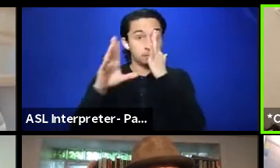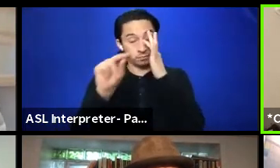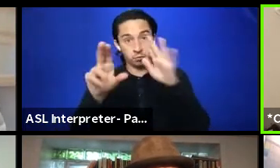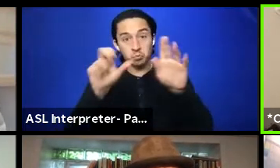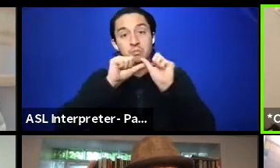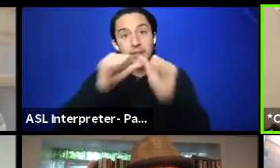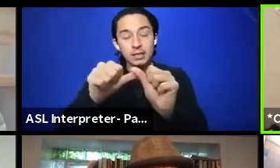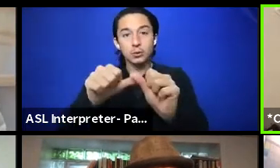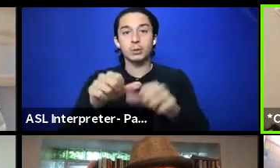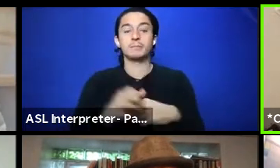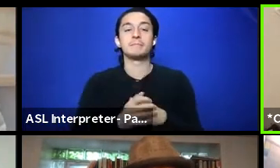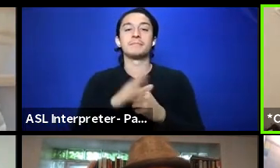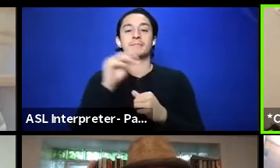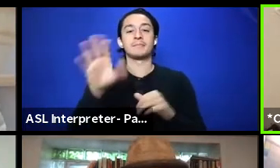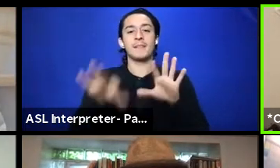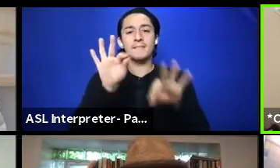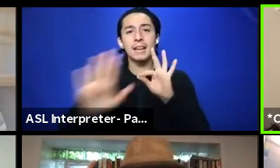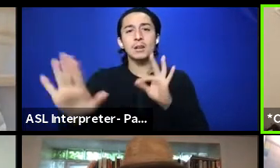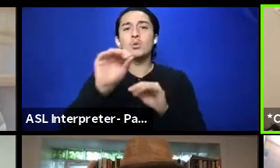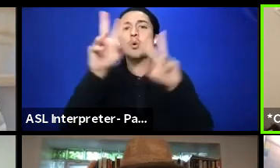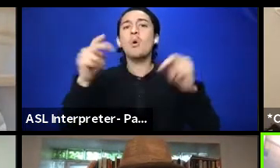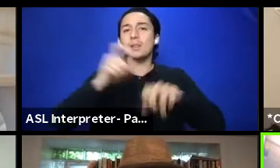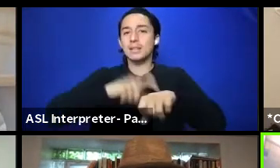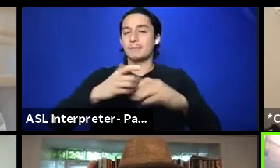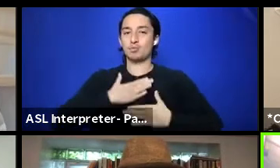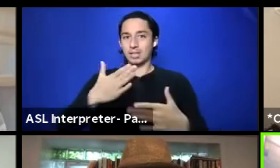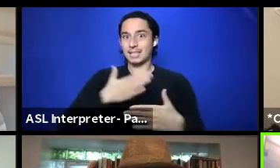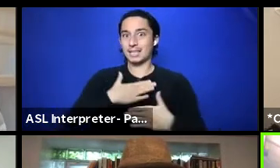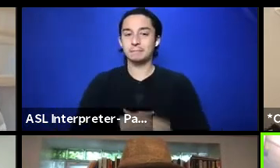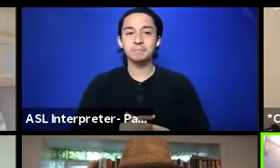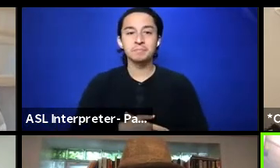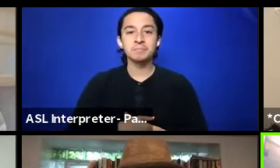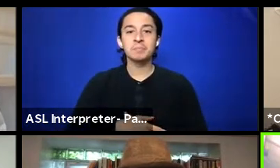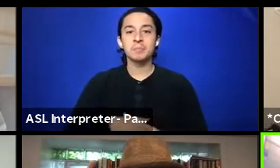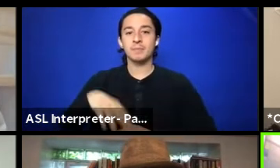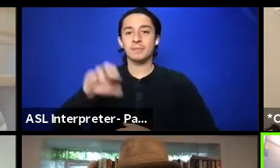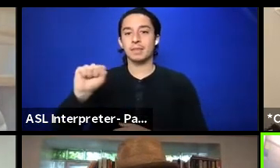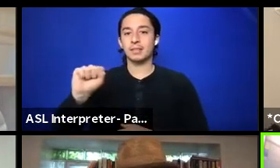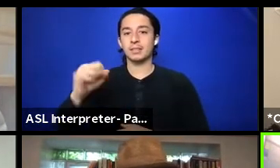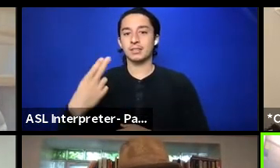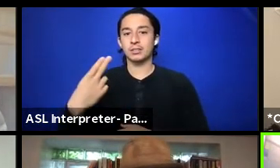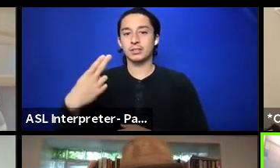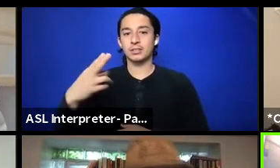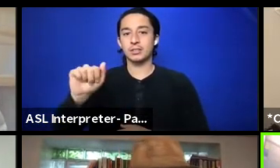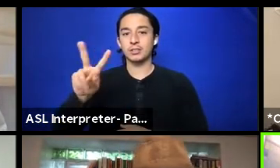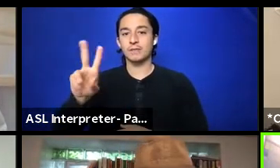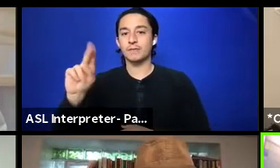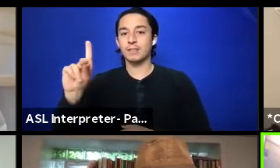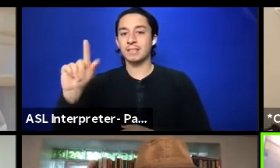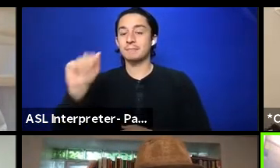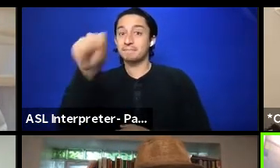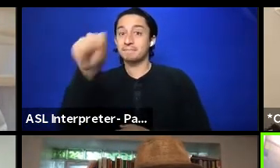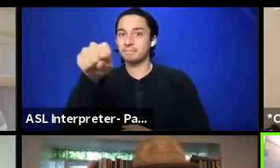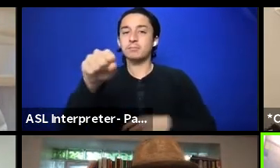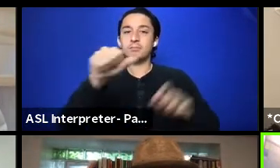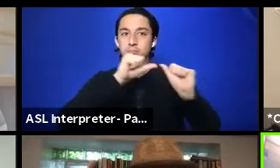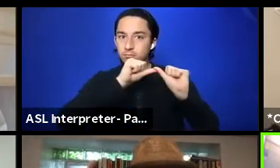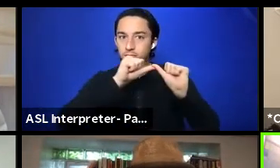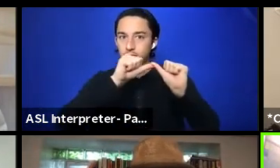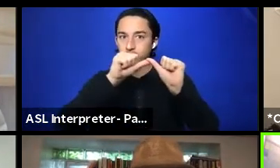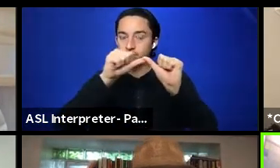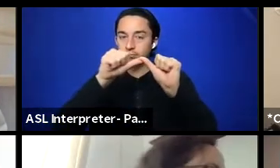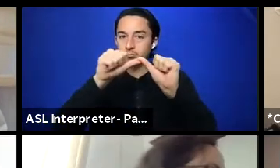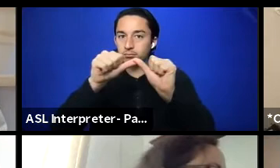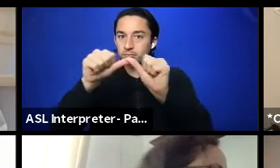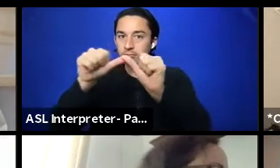and finding your own time to breathe. Yes. I would like to add to that, to stay the course and yes, you know, and